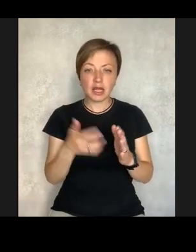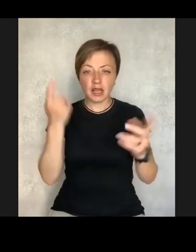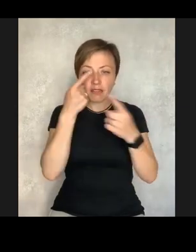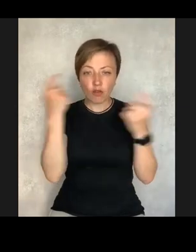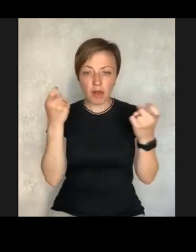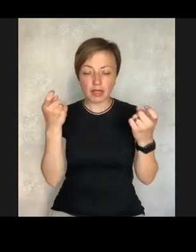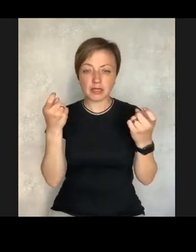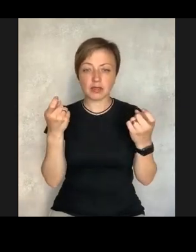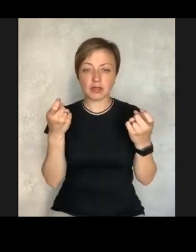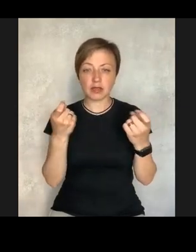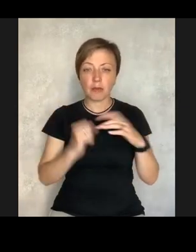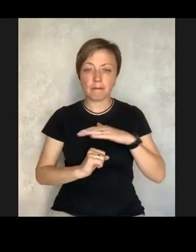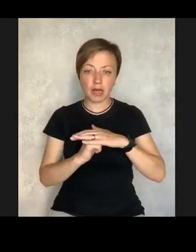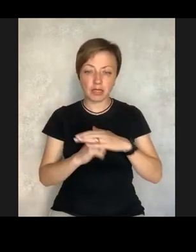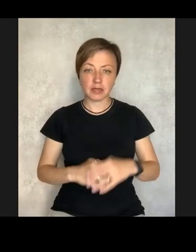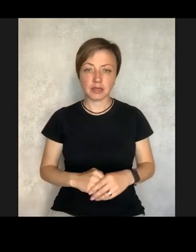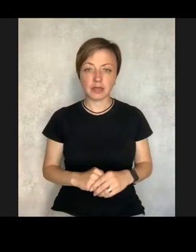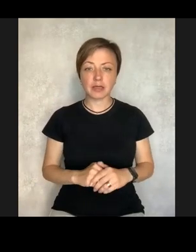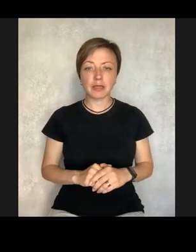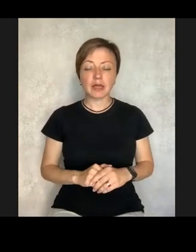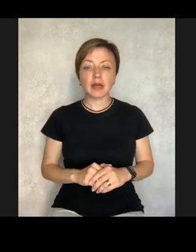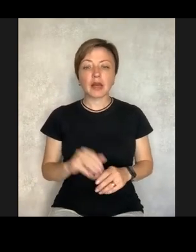is lack of information.